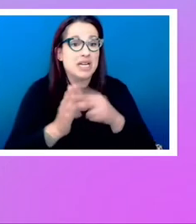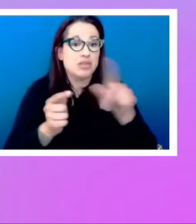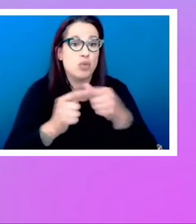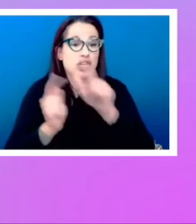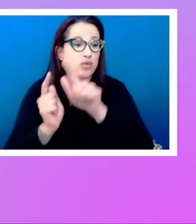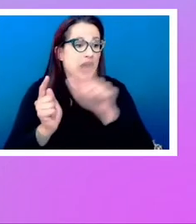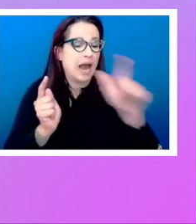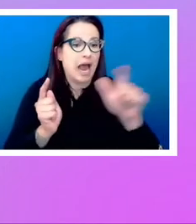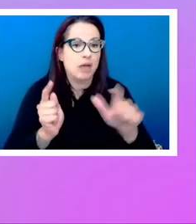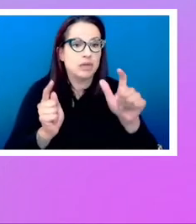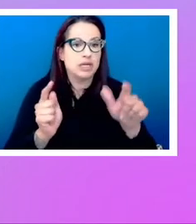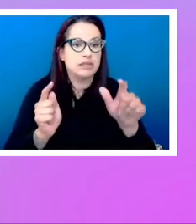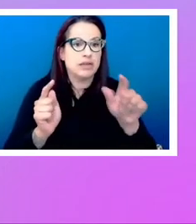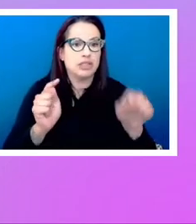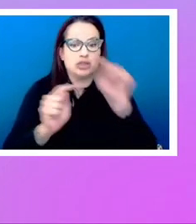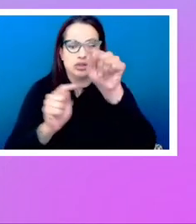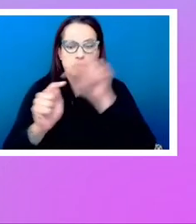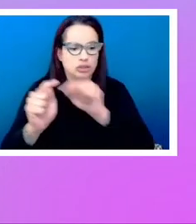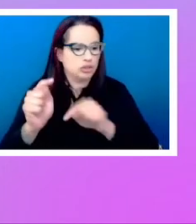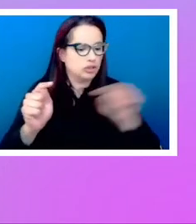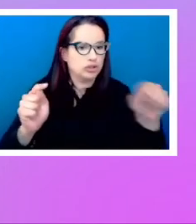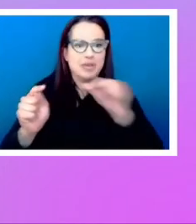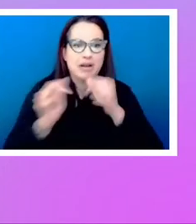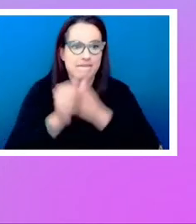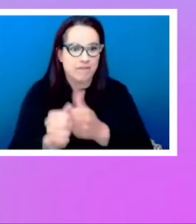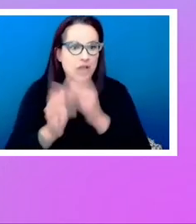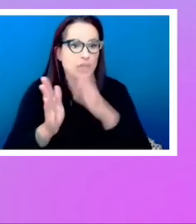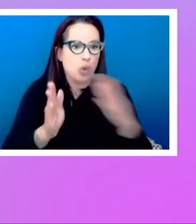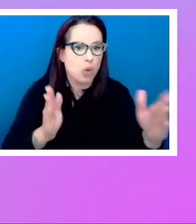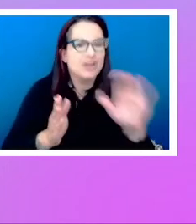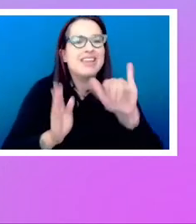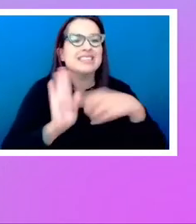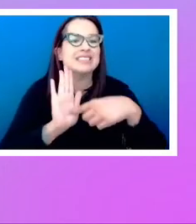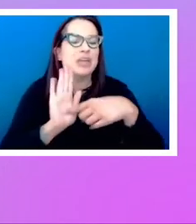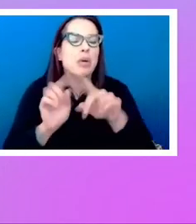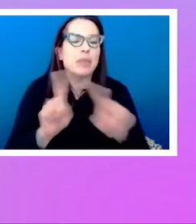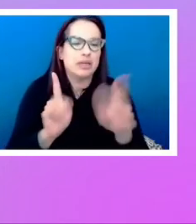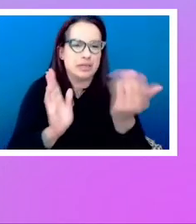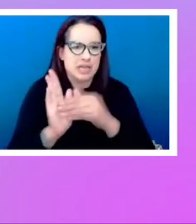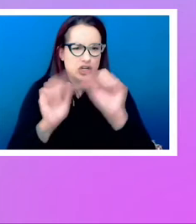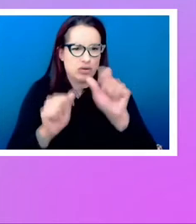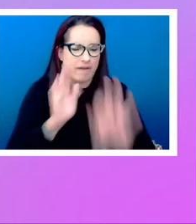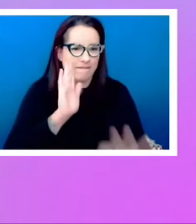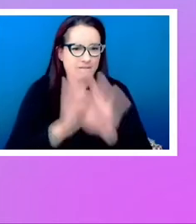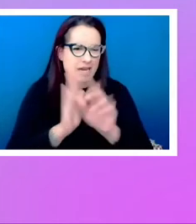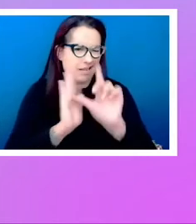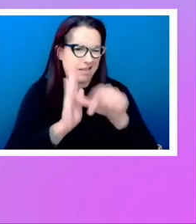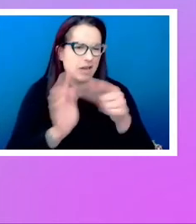nice way to work. I'll say that's the demo there. But you can grab that from my link later.